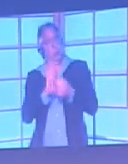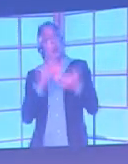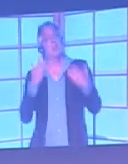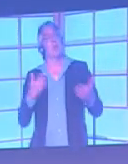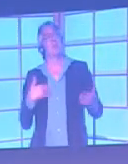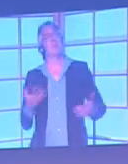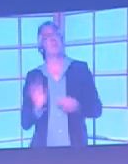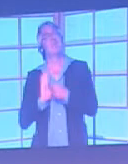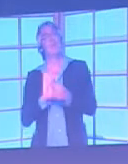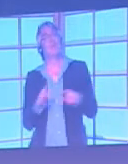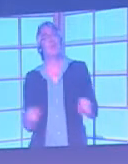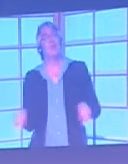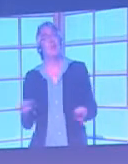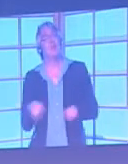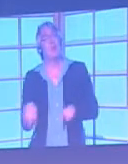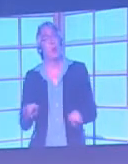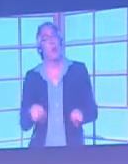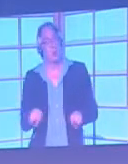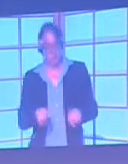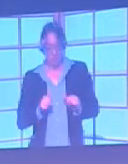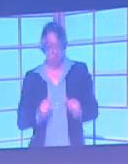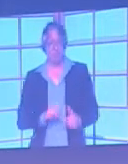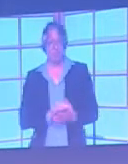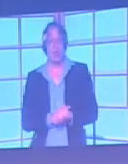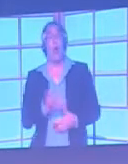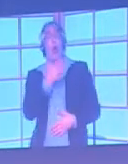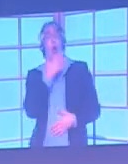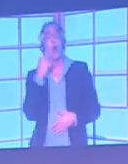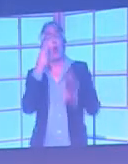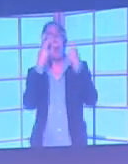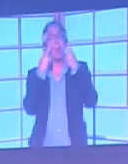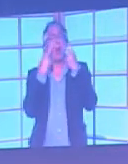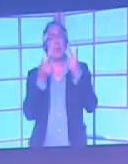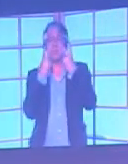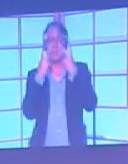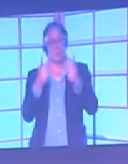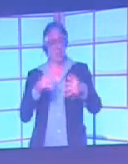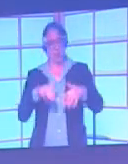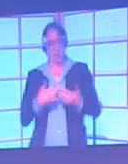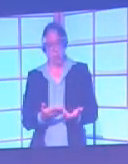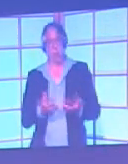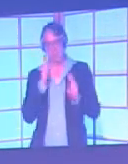about colourblindness as a condition. Which hopefully will start.